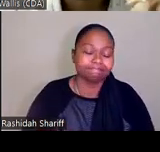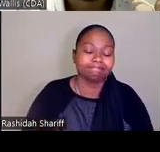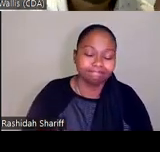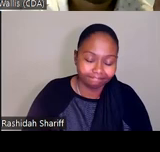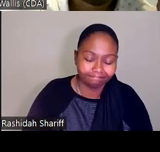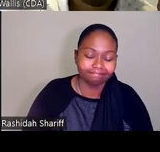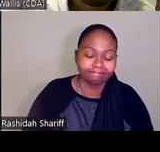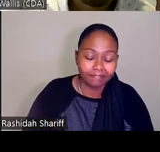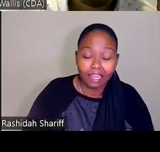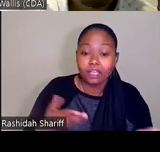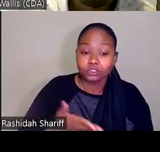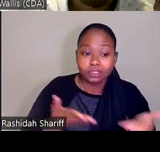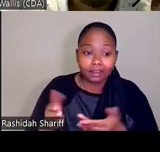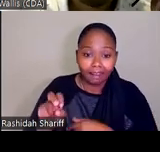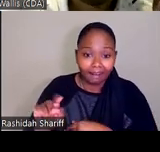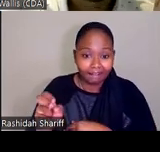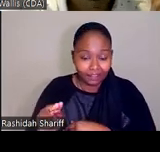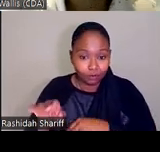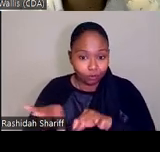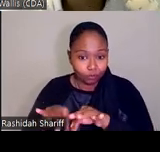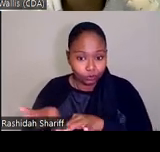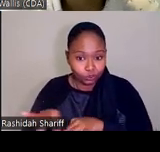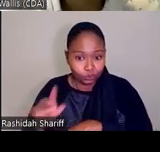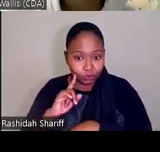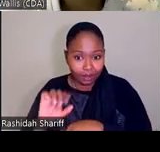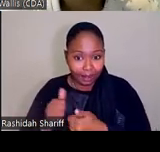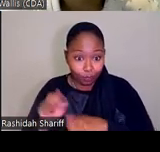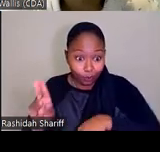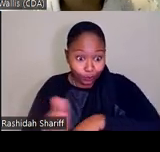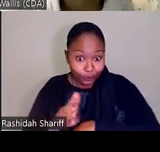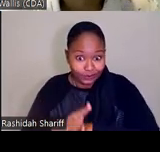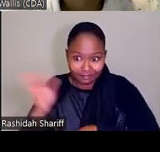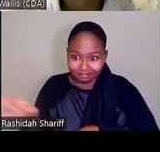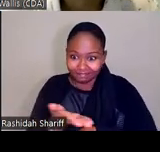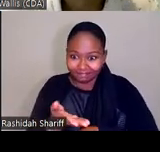over to Evan. will describe the equity framework and how we plan on using it. So take it away, Evan.